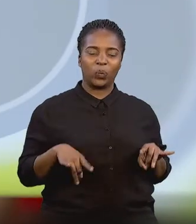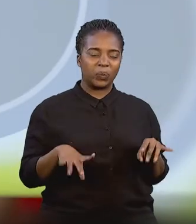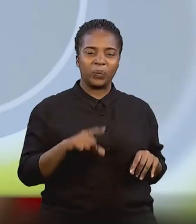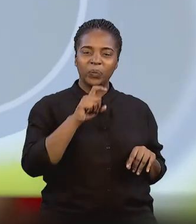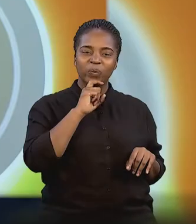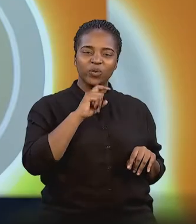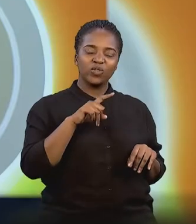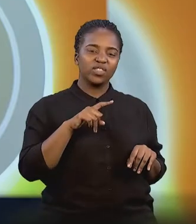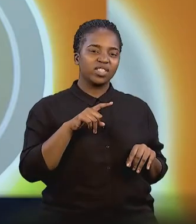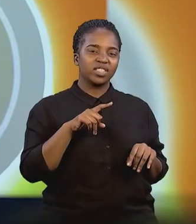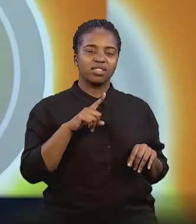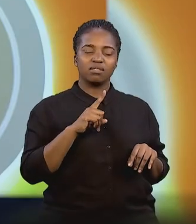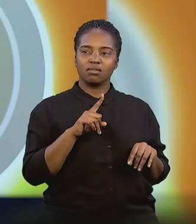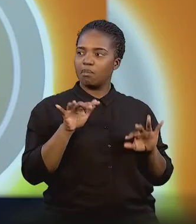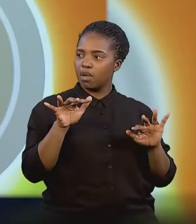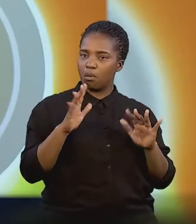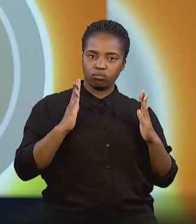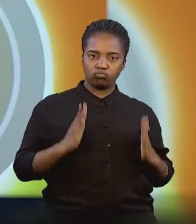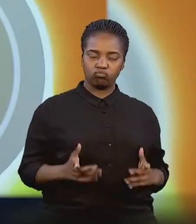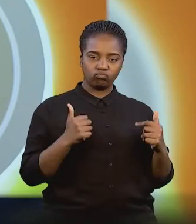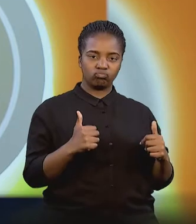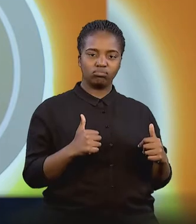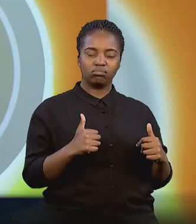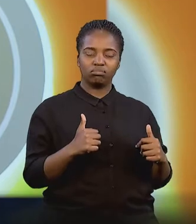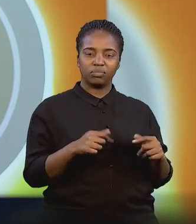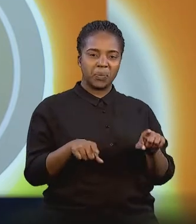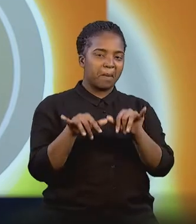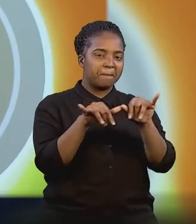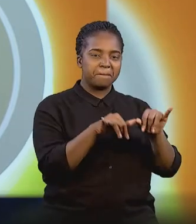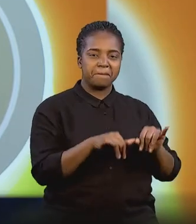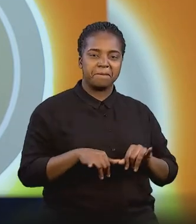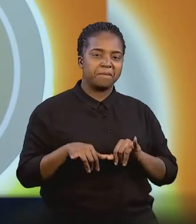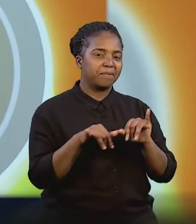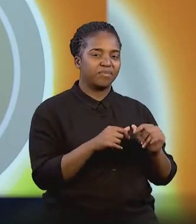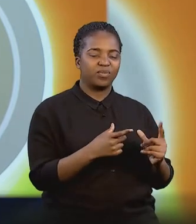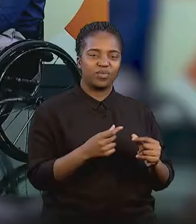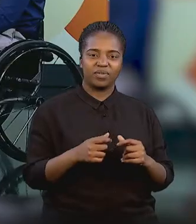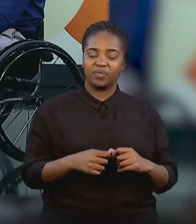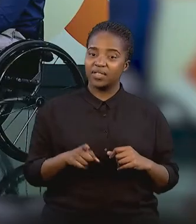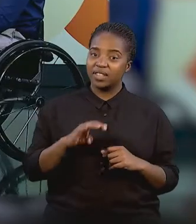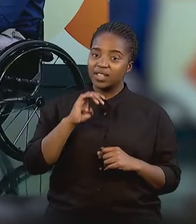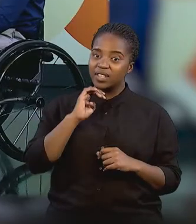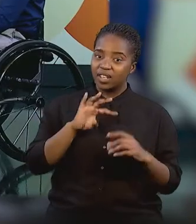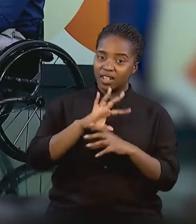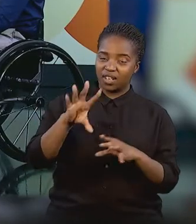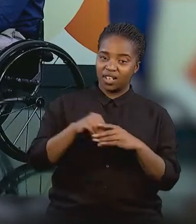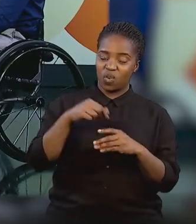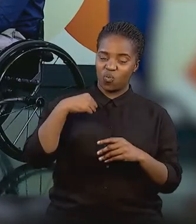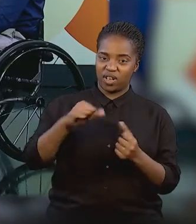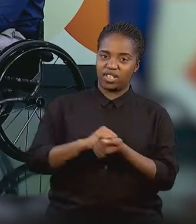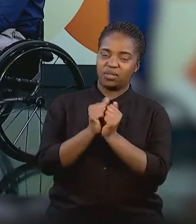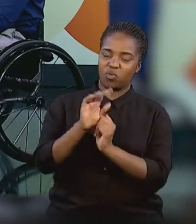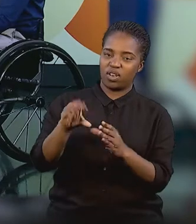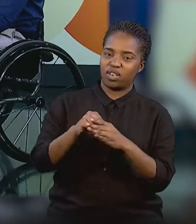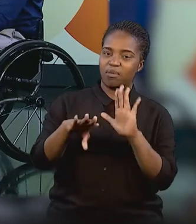and you're under the water with able-bodied people, and you're just one of them. You're just the same. You just dive. And this is all part of the adaptive